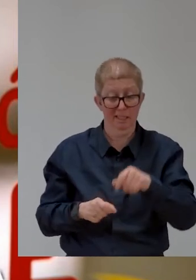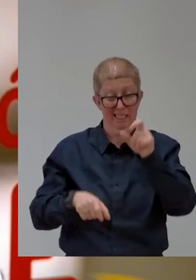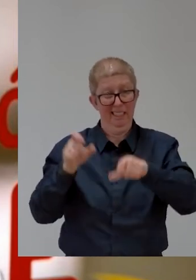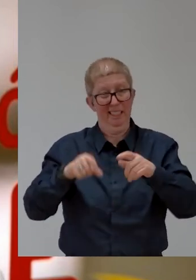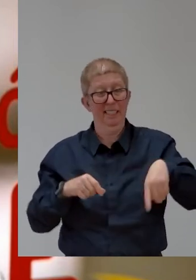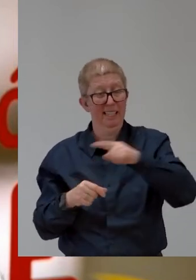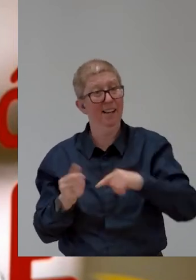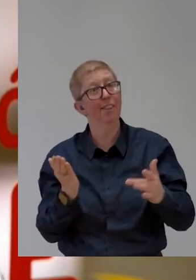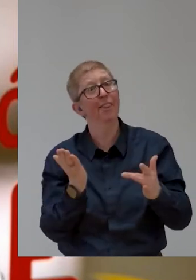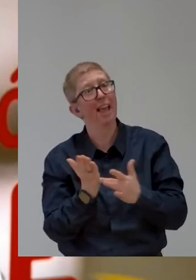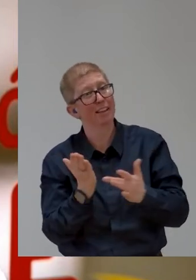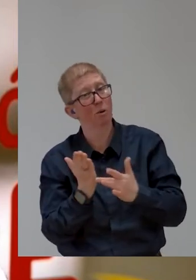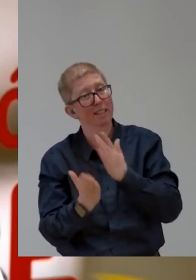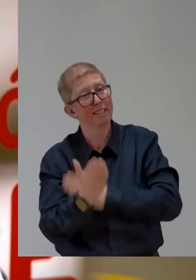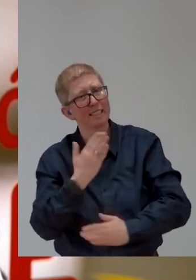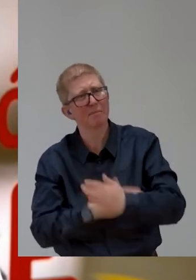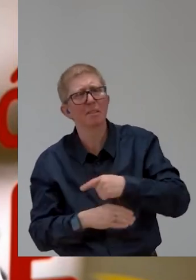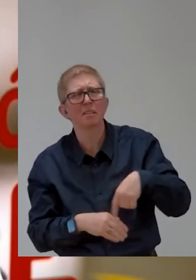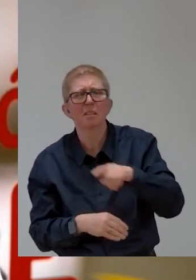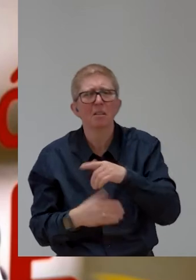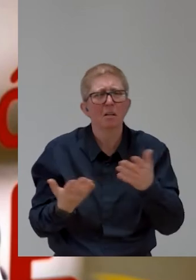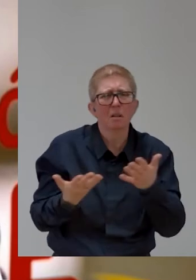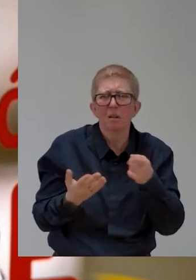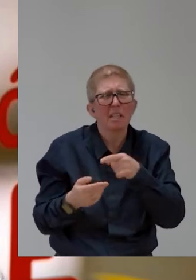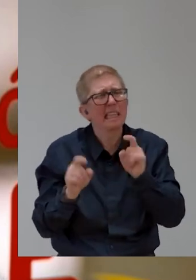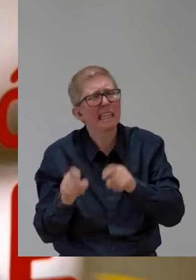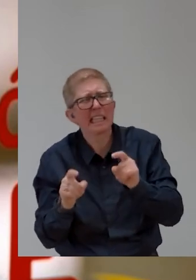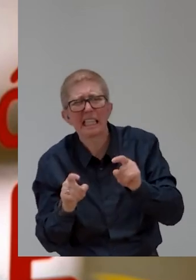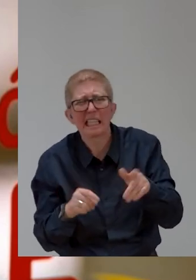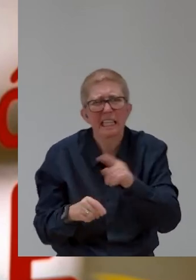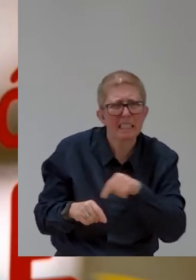product, which so far is giving us a lot of satisfaction.